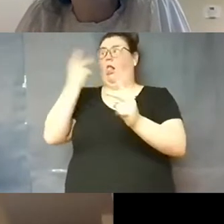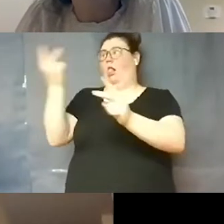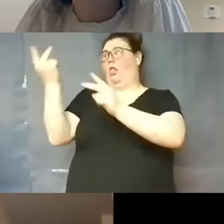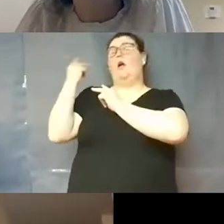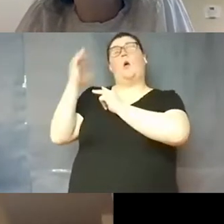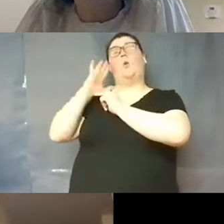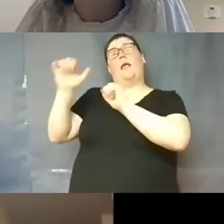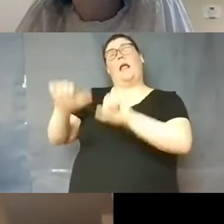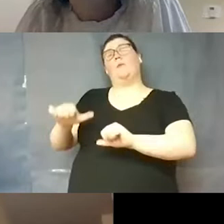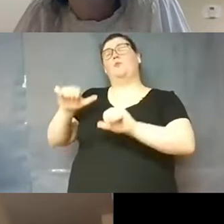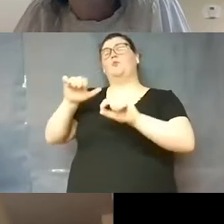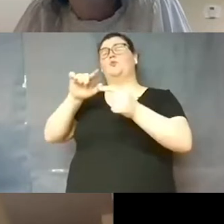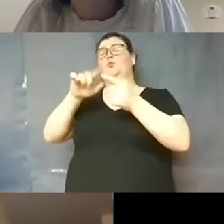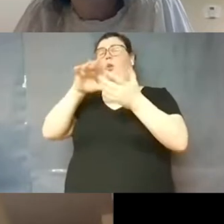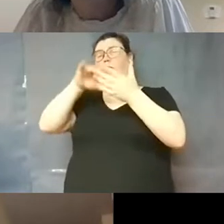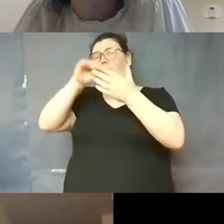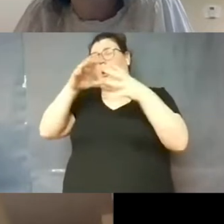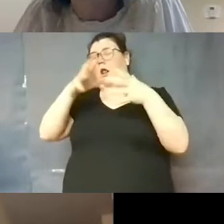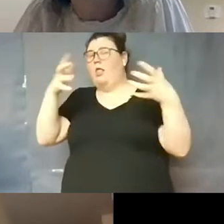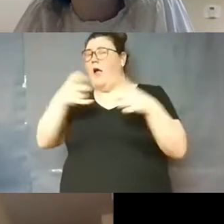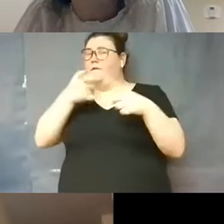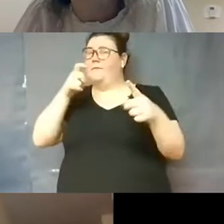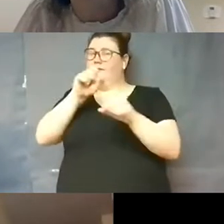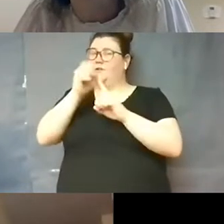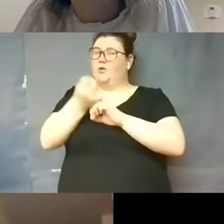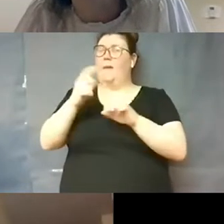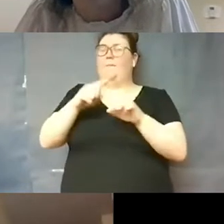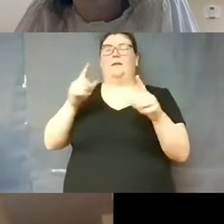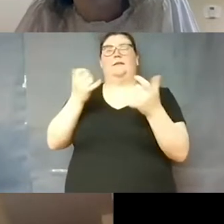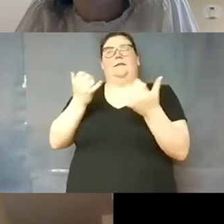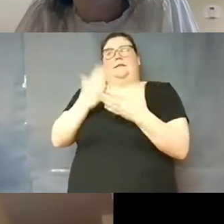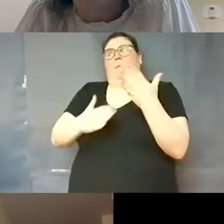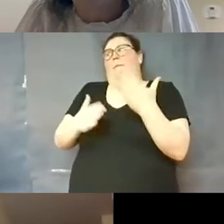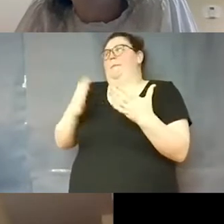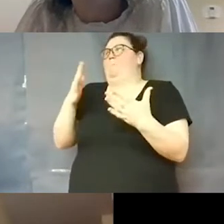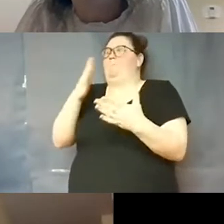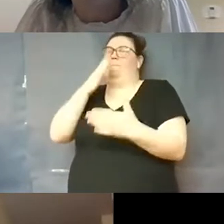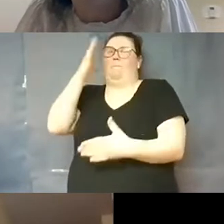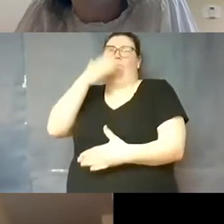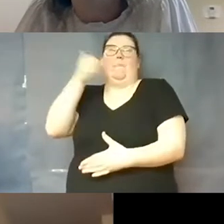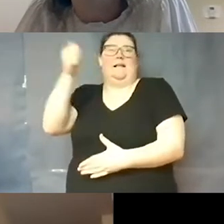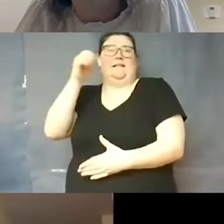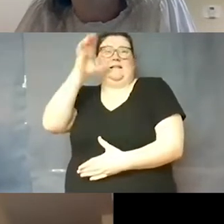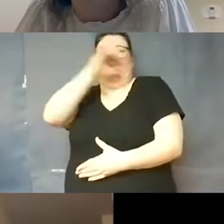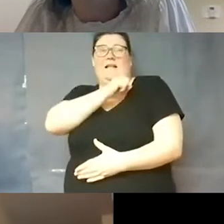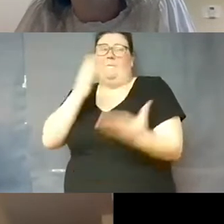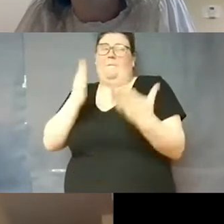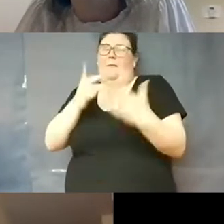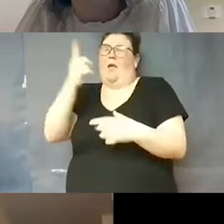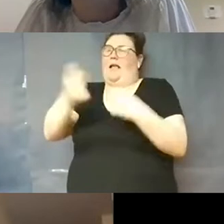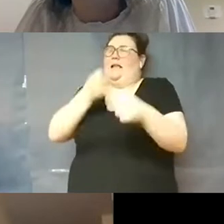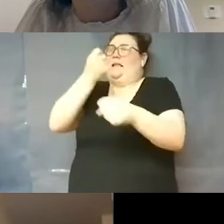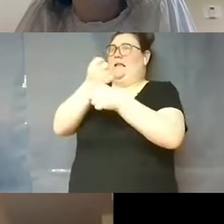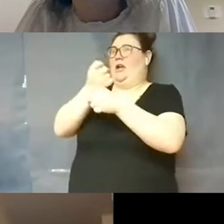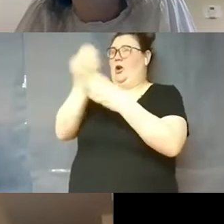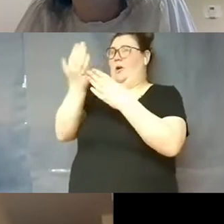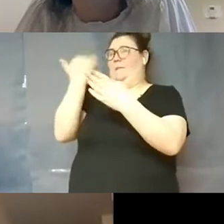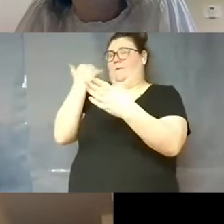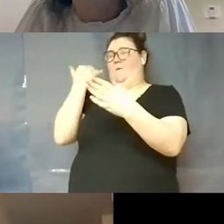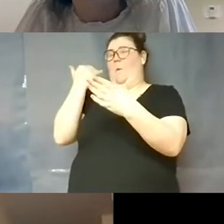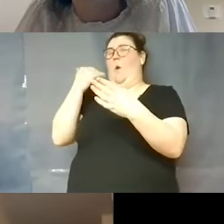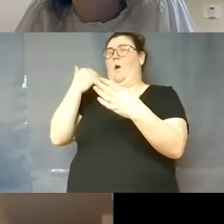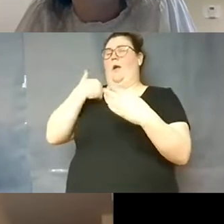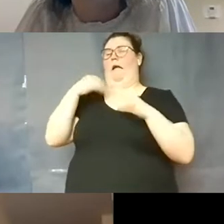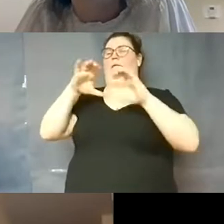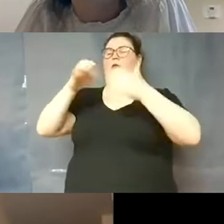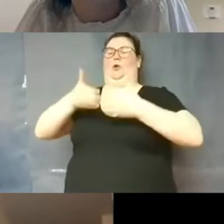situation but right now you know some of the best guesses i've heard are approximately a year from now before herd immunity would be able